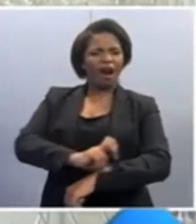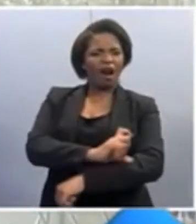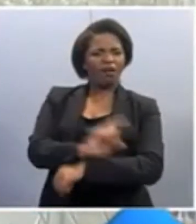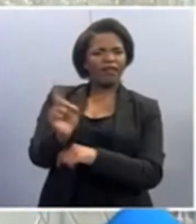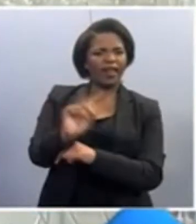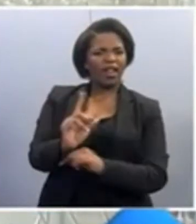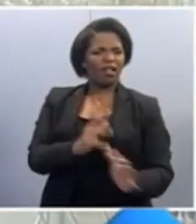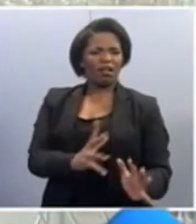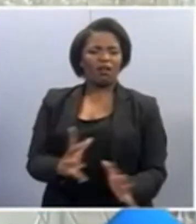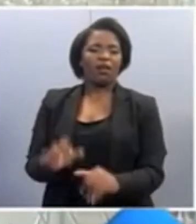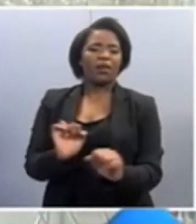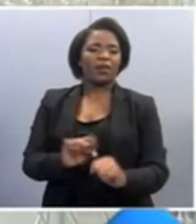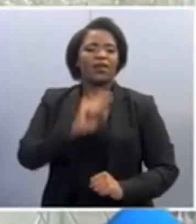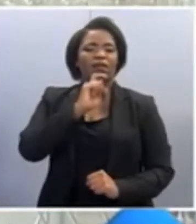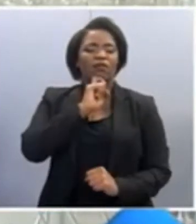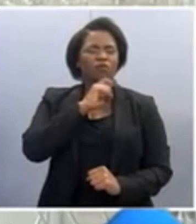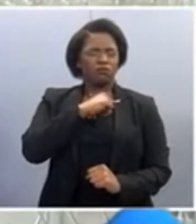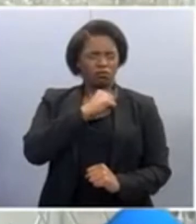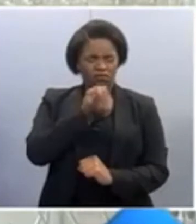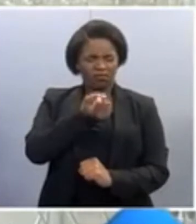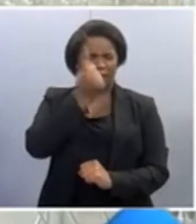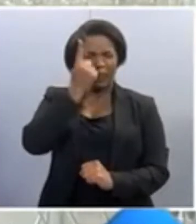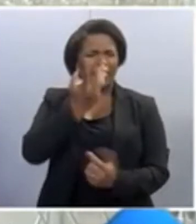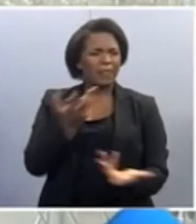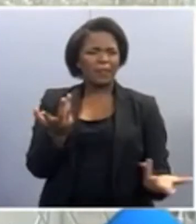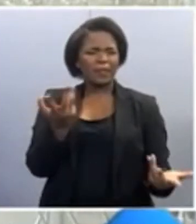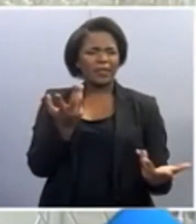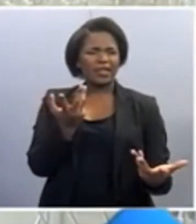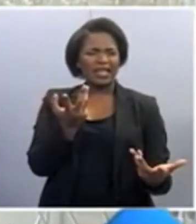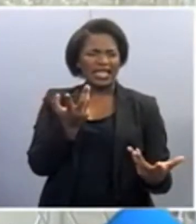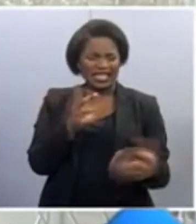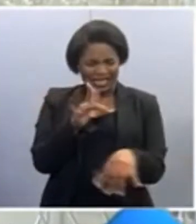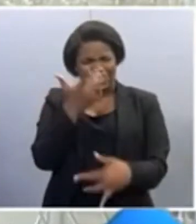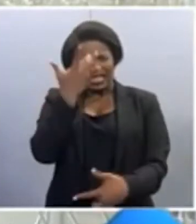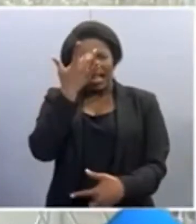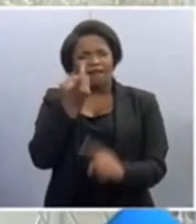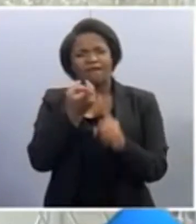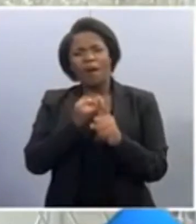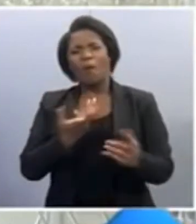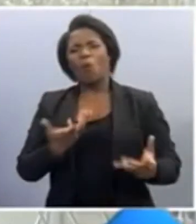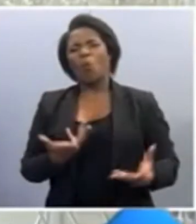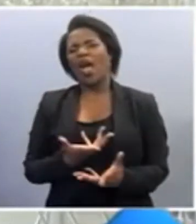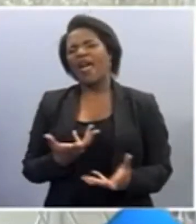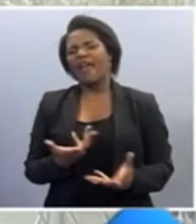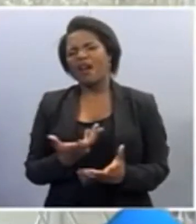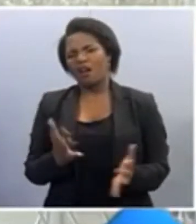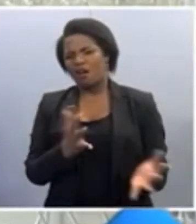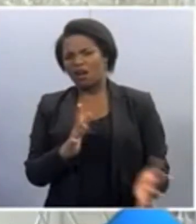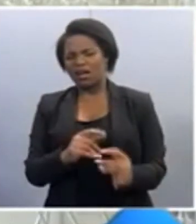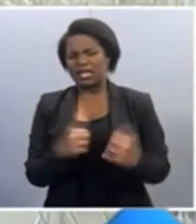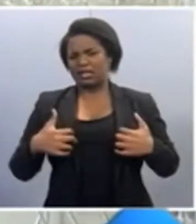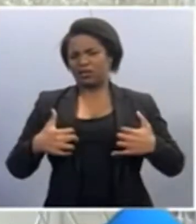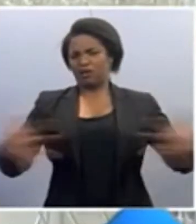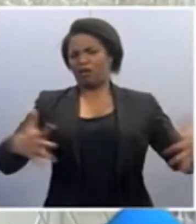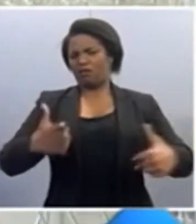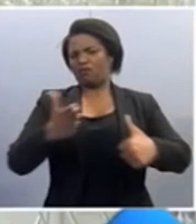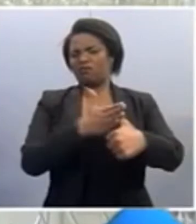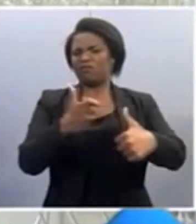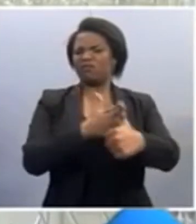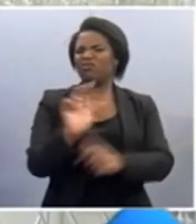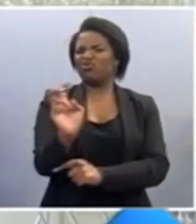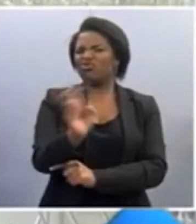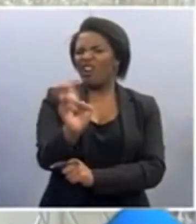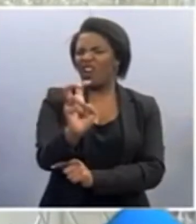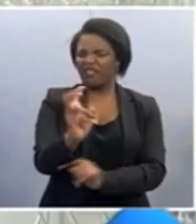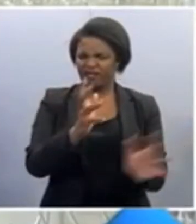And we can use that to understand where the genes come from. But a lot of times we can use that to understand, for example, what